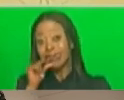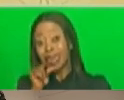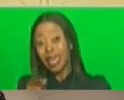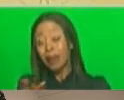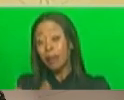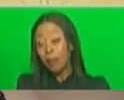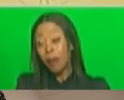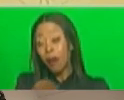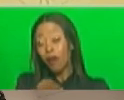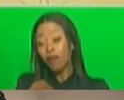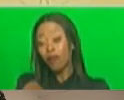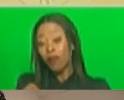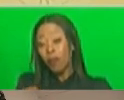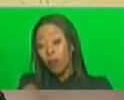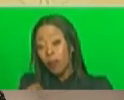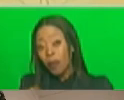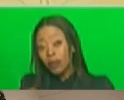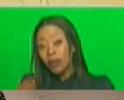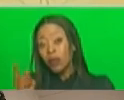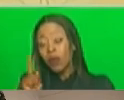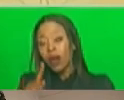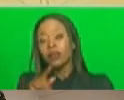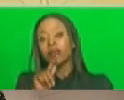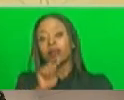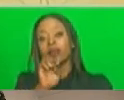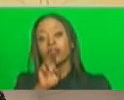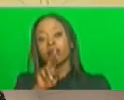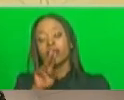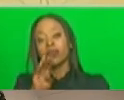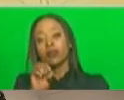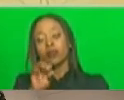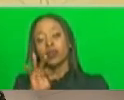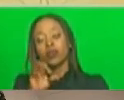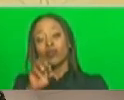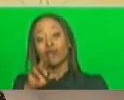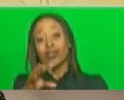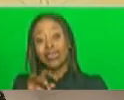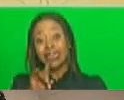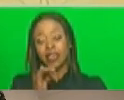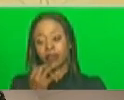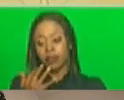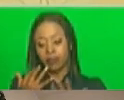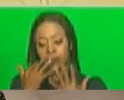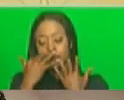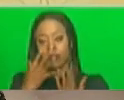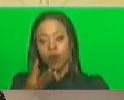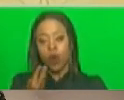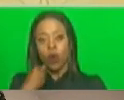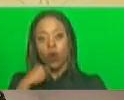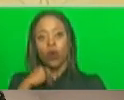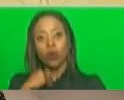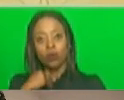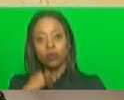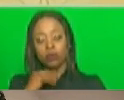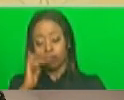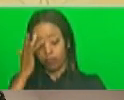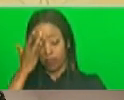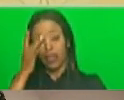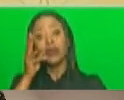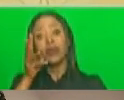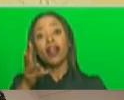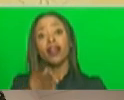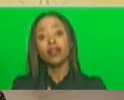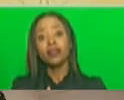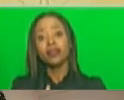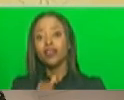terrible force can have serious health effects even at low levels of exposure